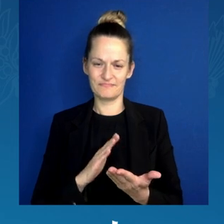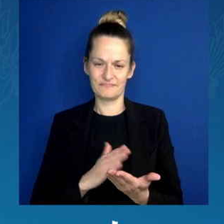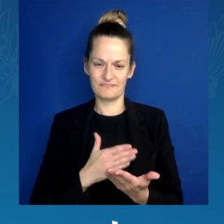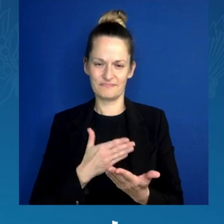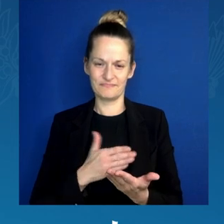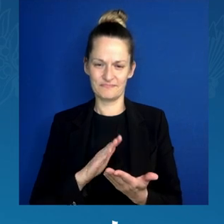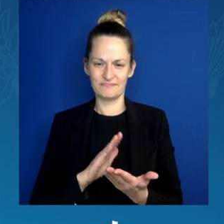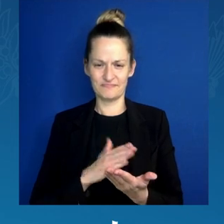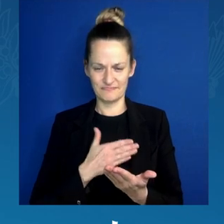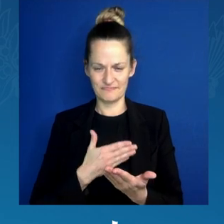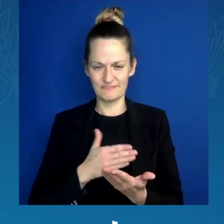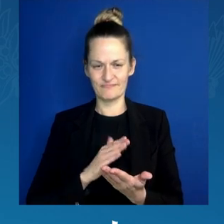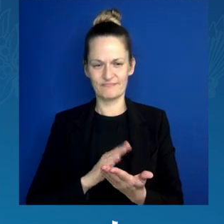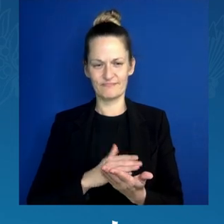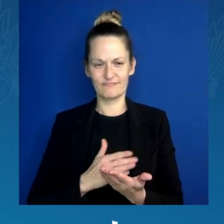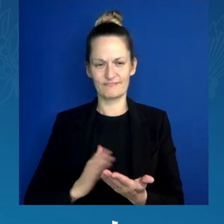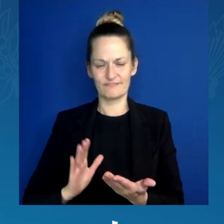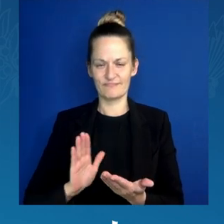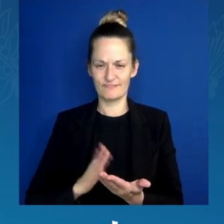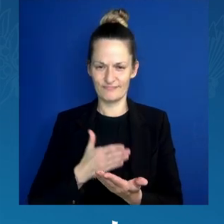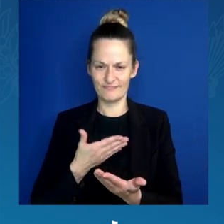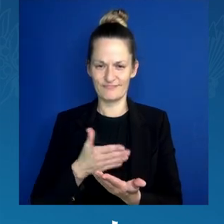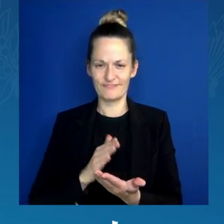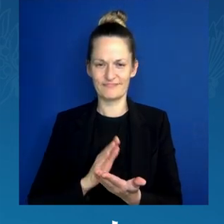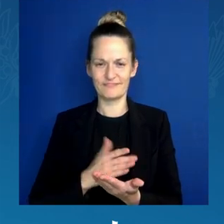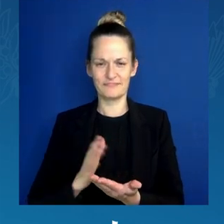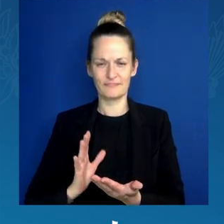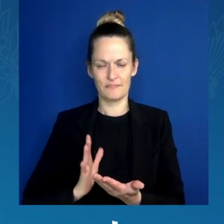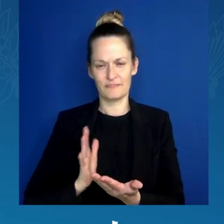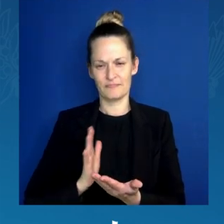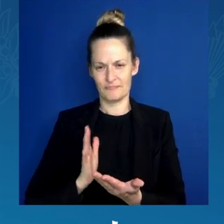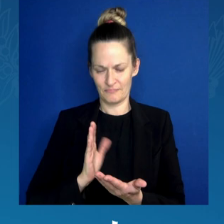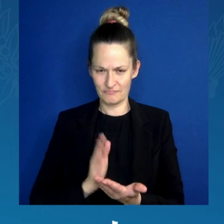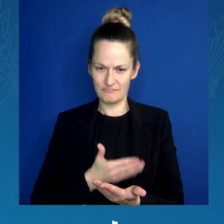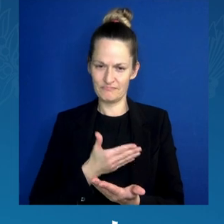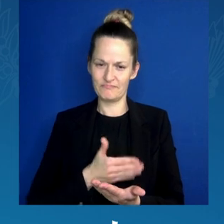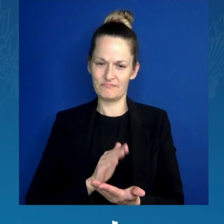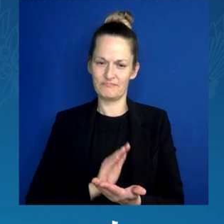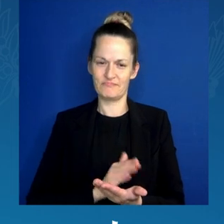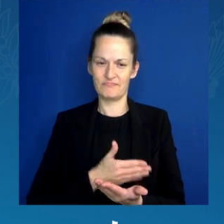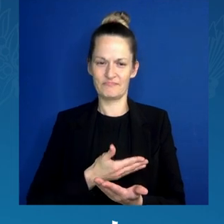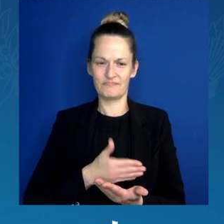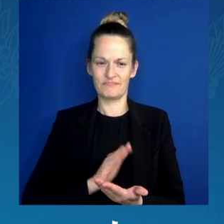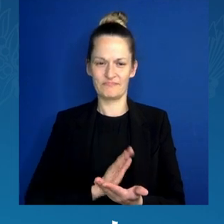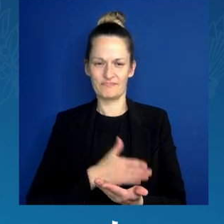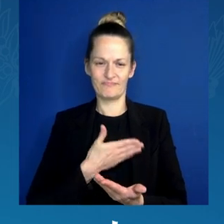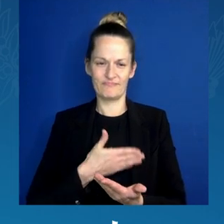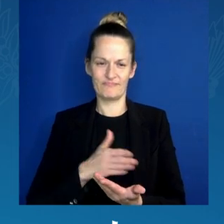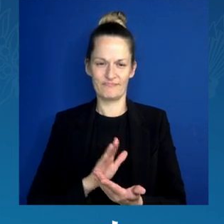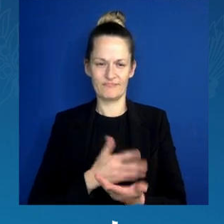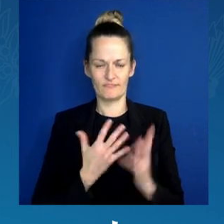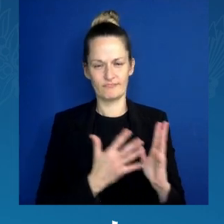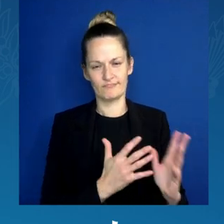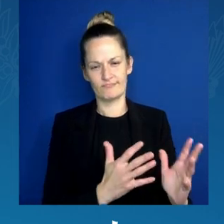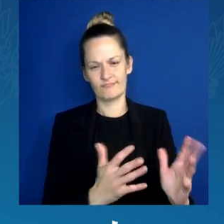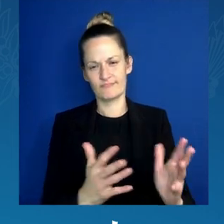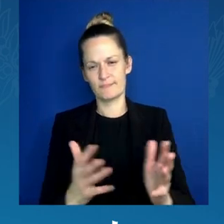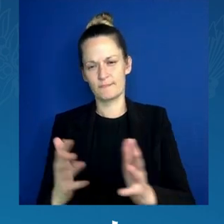Vice President of the United